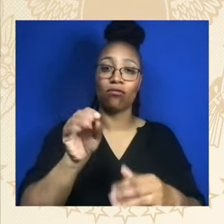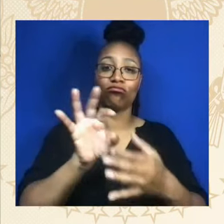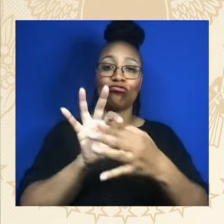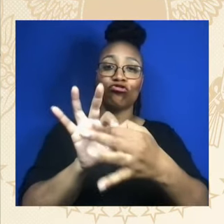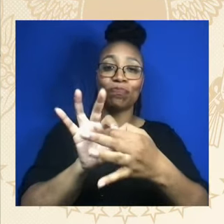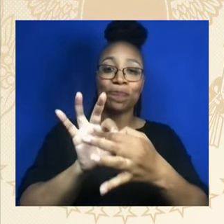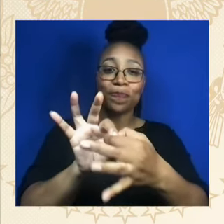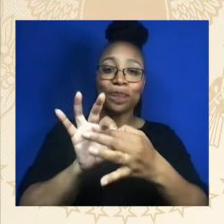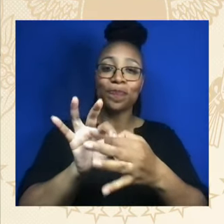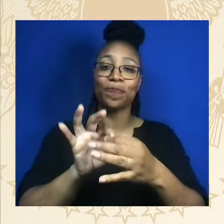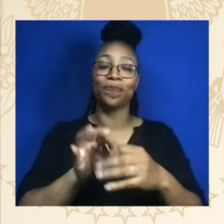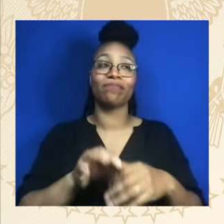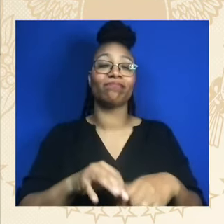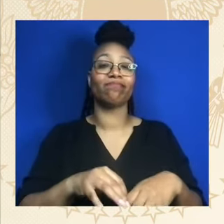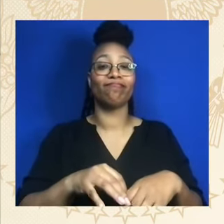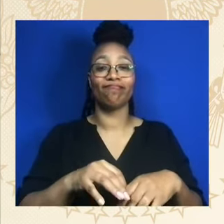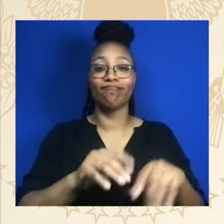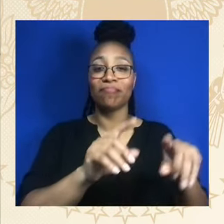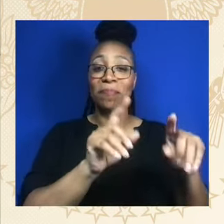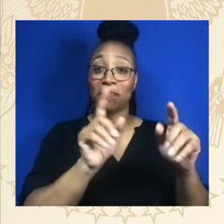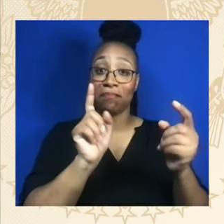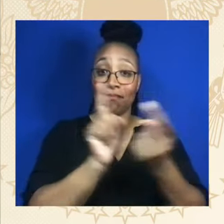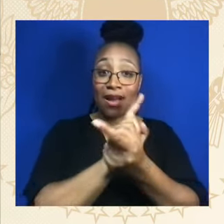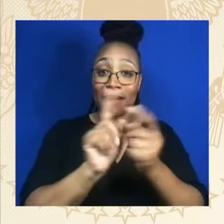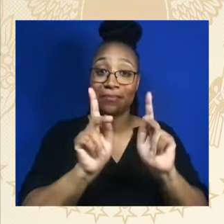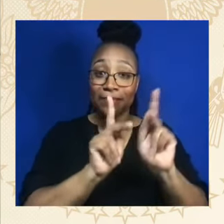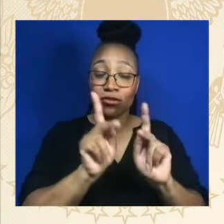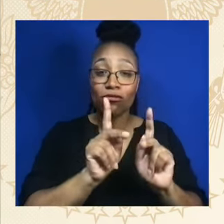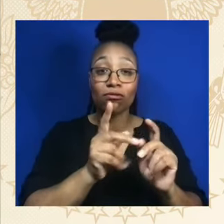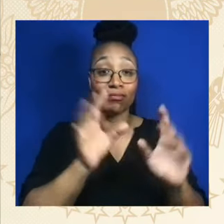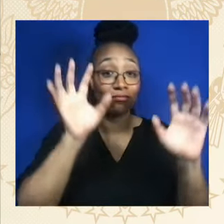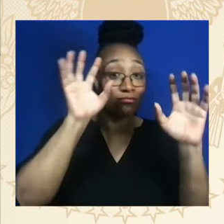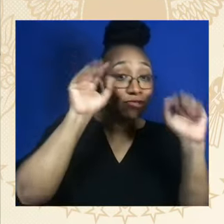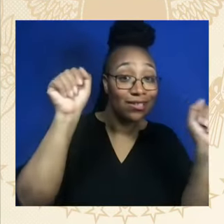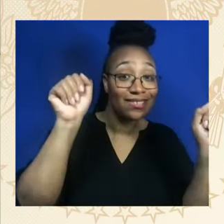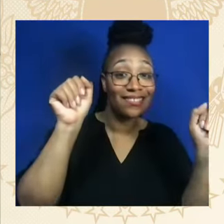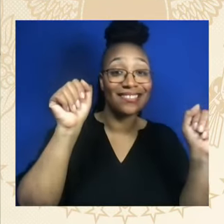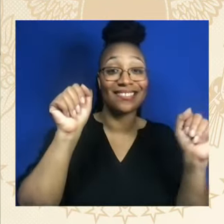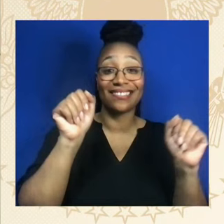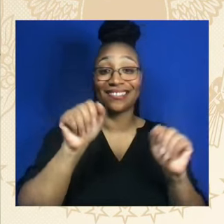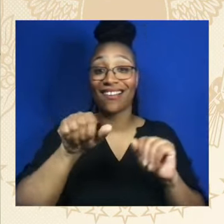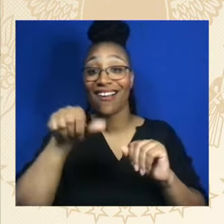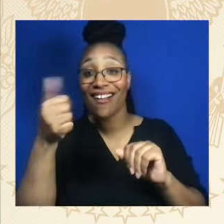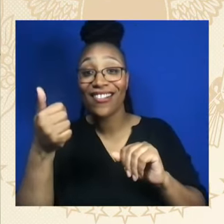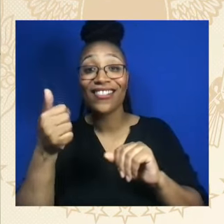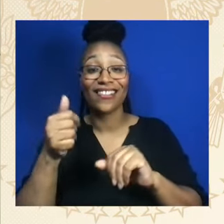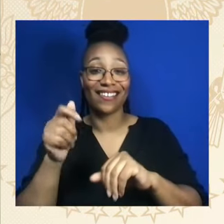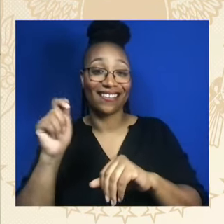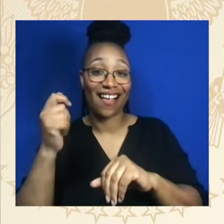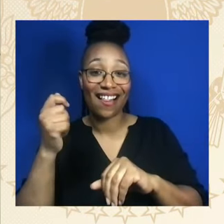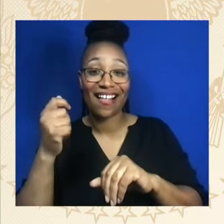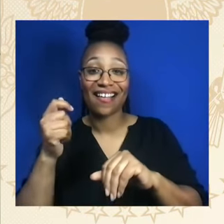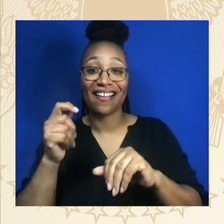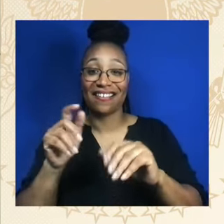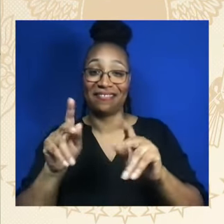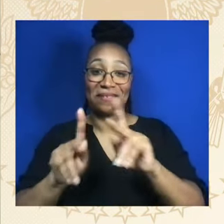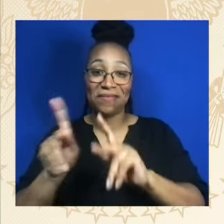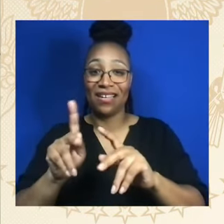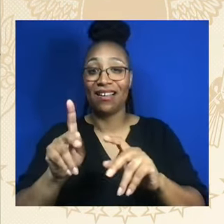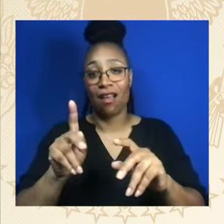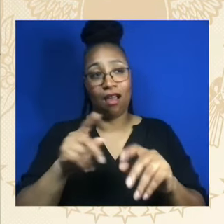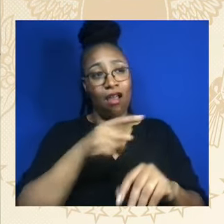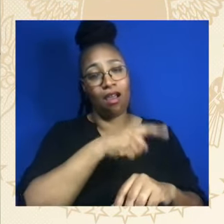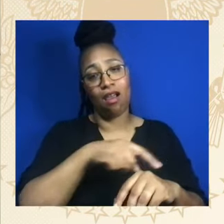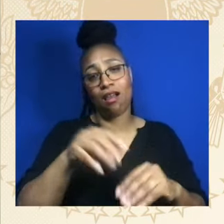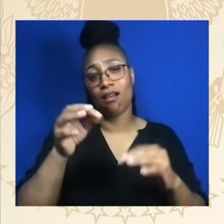ladies of both countries. She spoke to more than a thousand young people. The first generation born out of apartheid in Namibia and empowered them